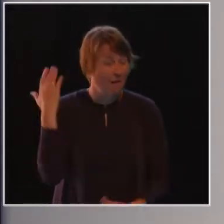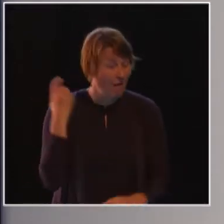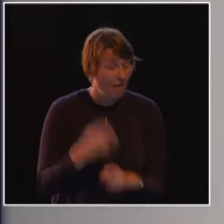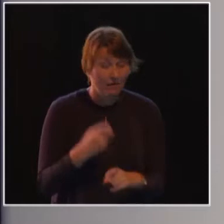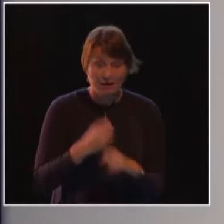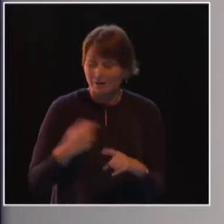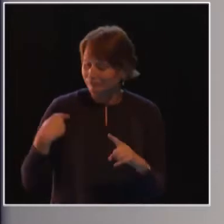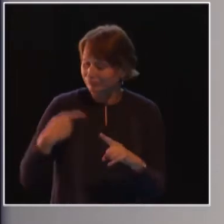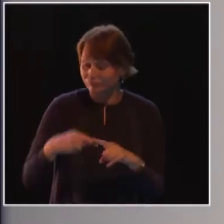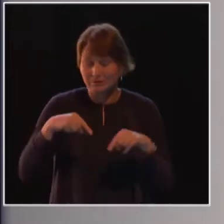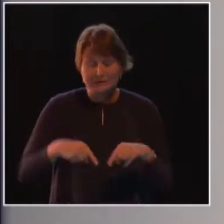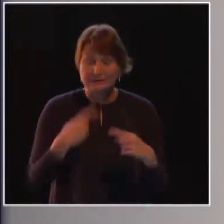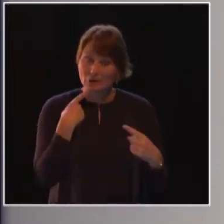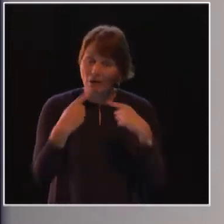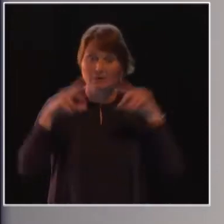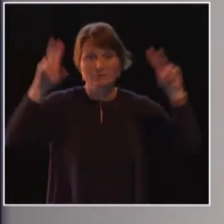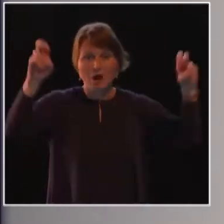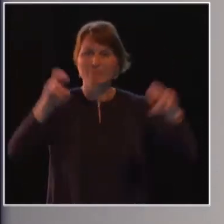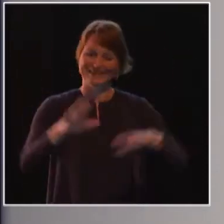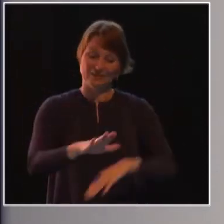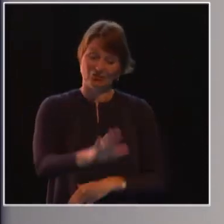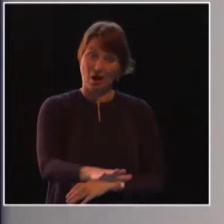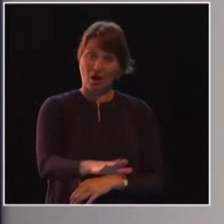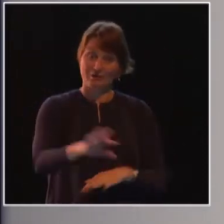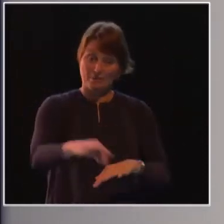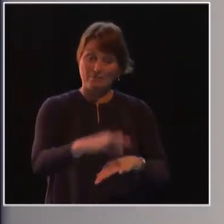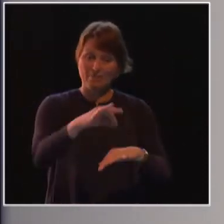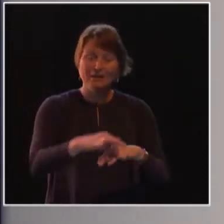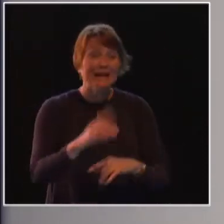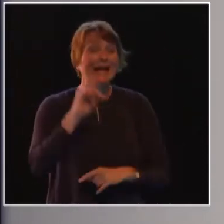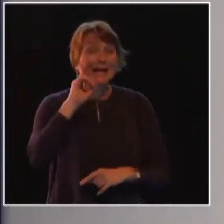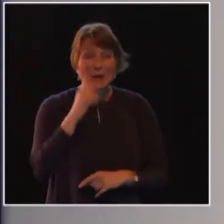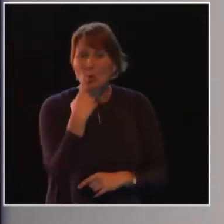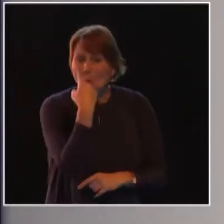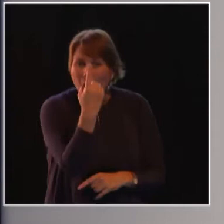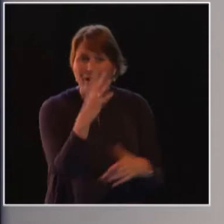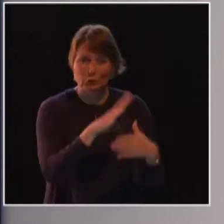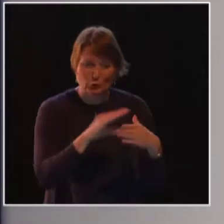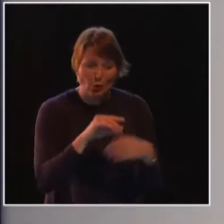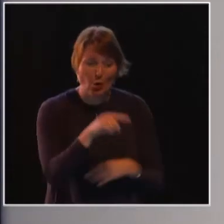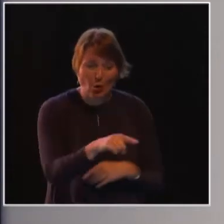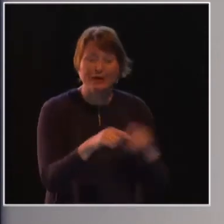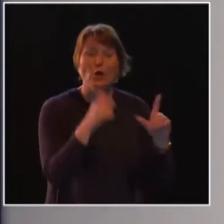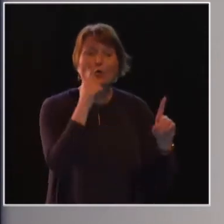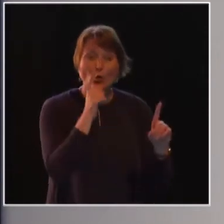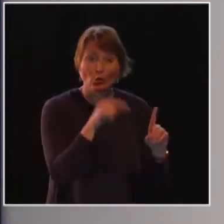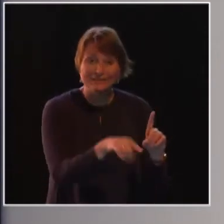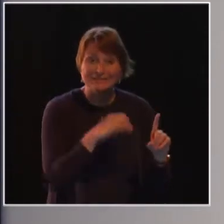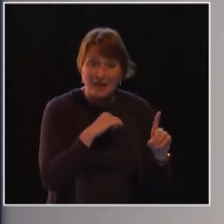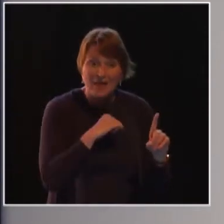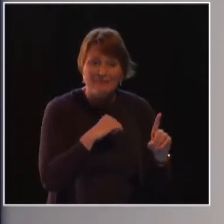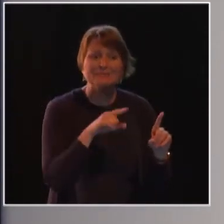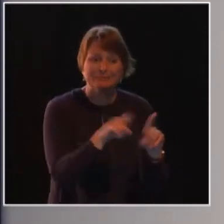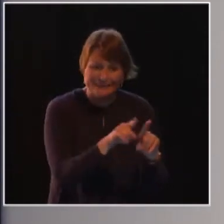Because every time I hear of a story of a girl going through child marriage, it takes me back to where I was.